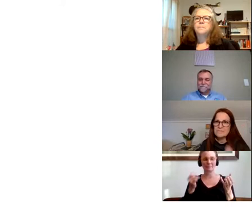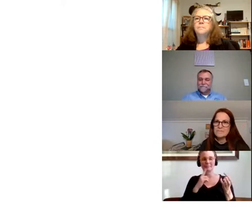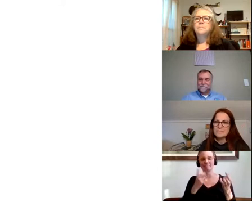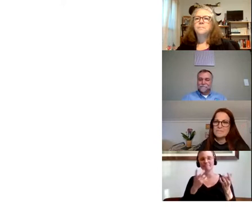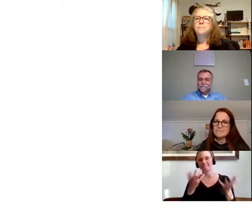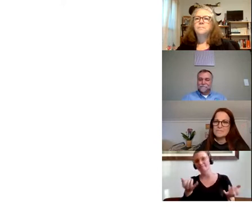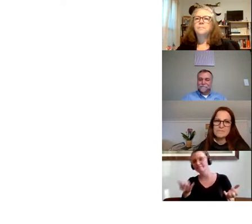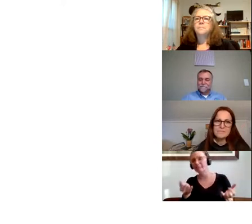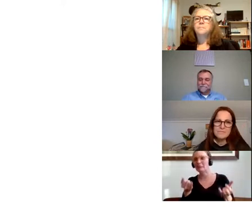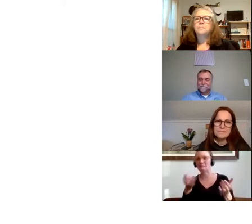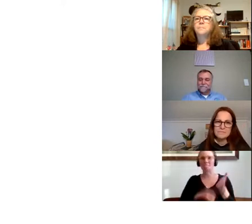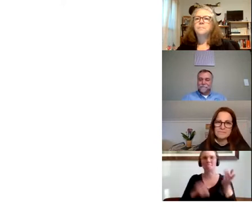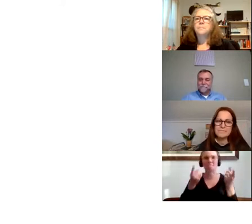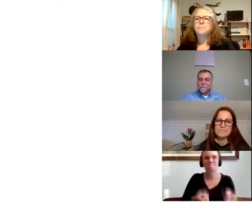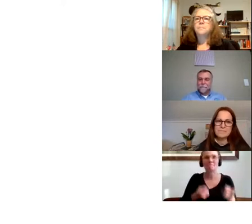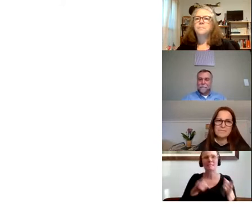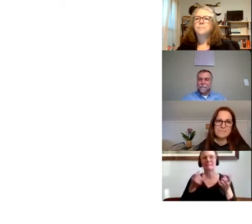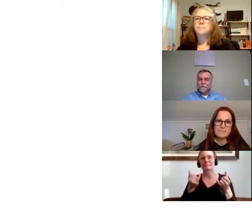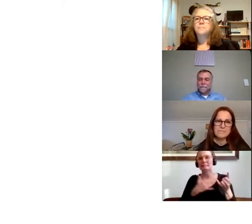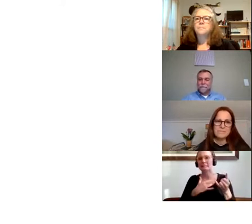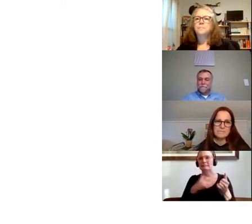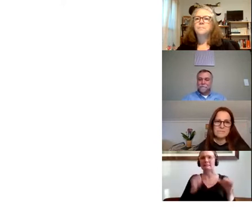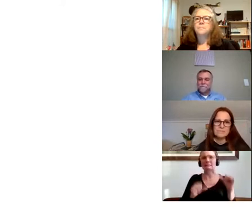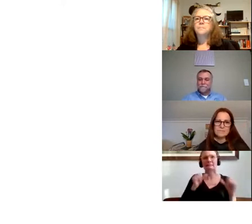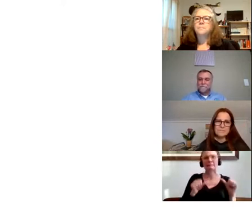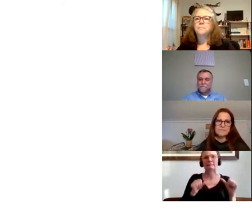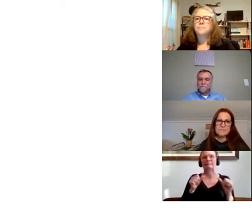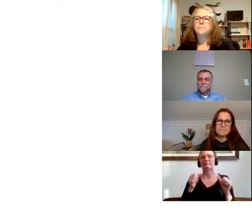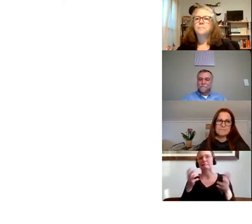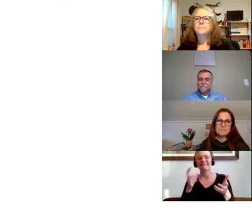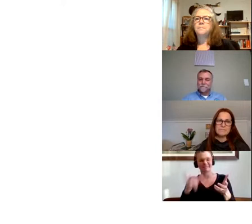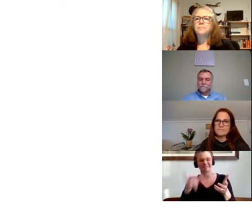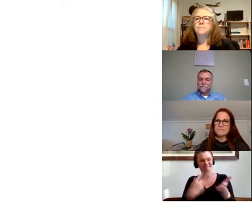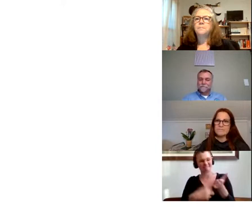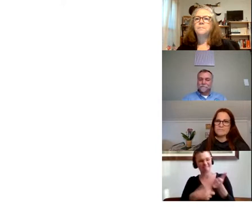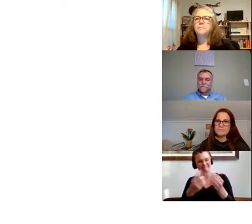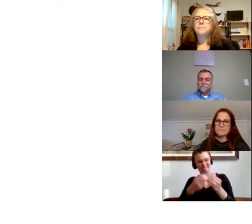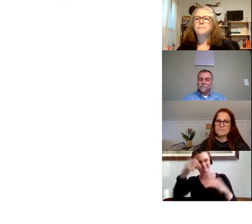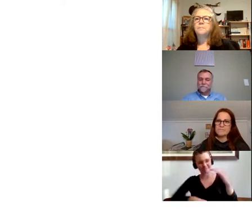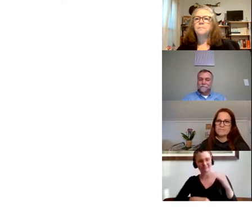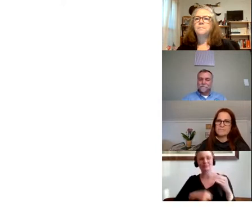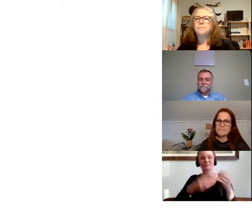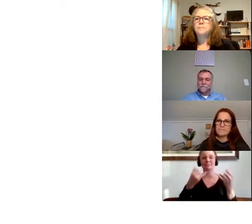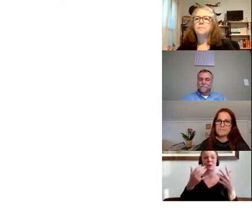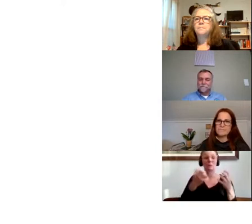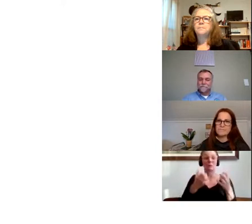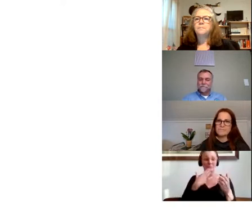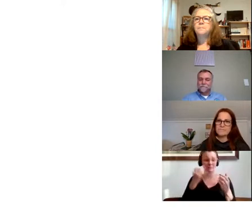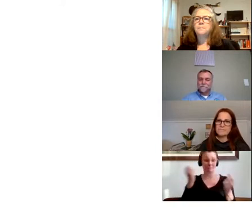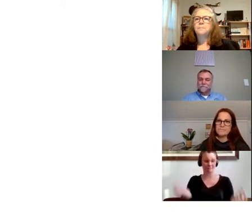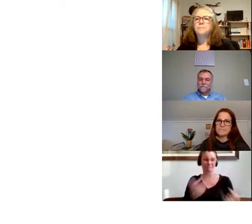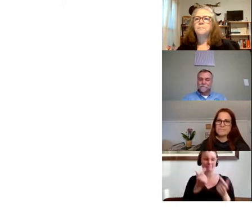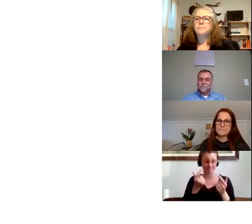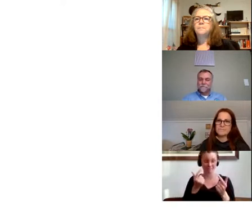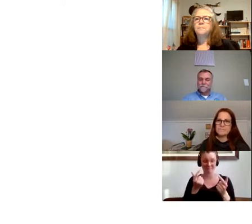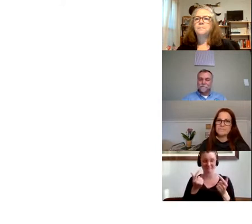of uncertainty. But first, before I go through this, I want to thank all of you and everyone in Somerville for helping us come